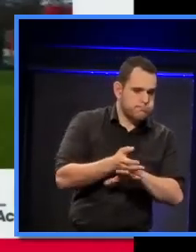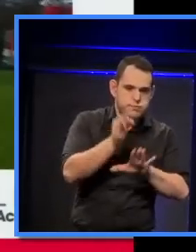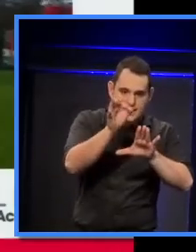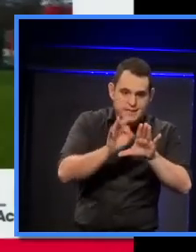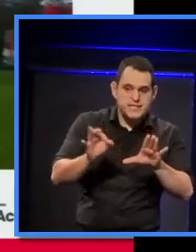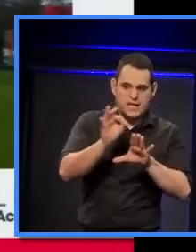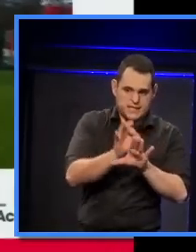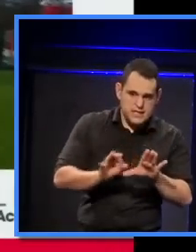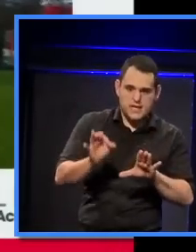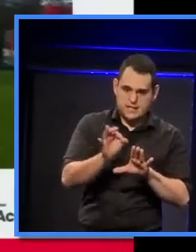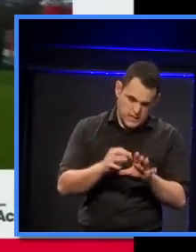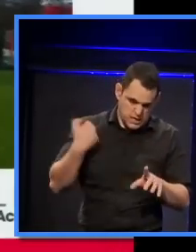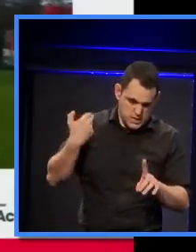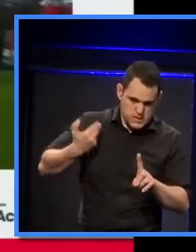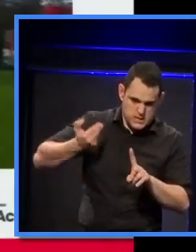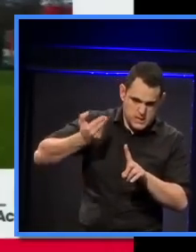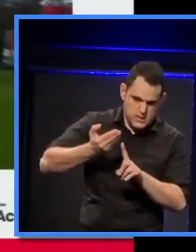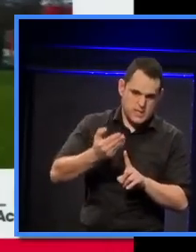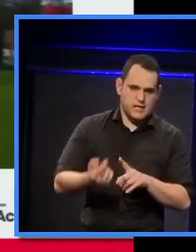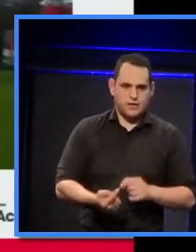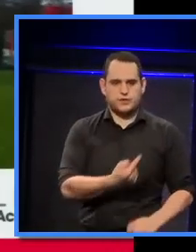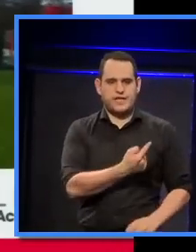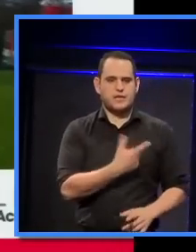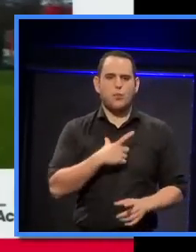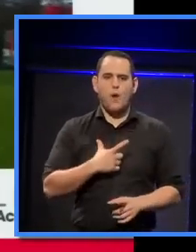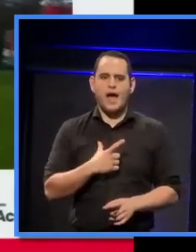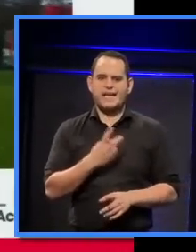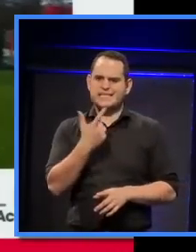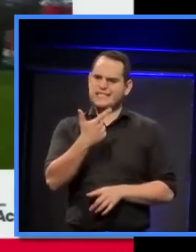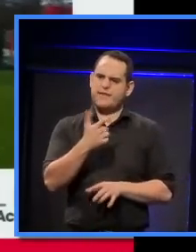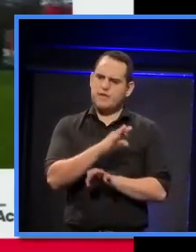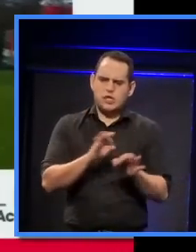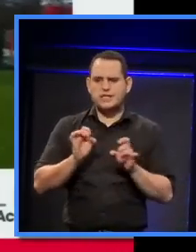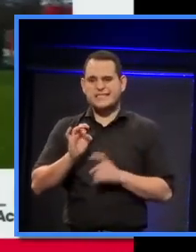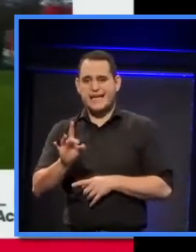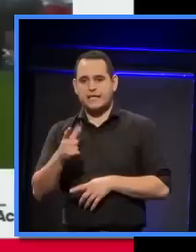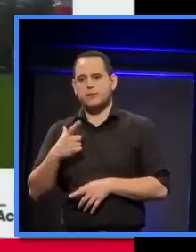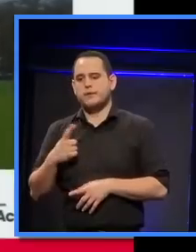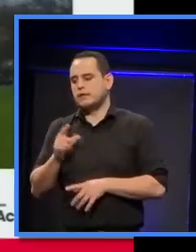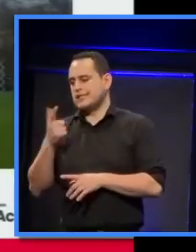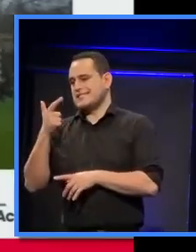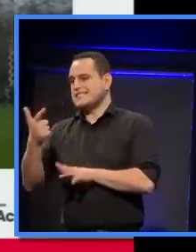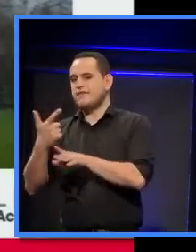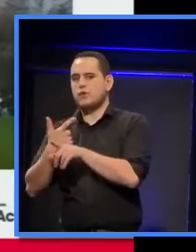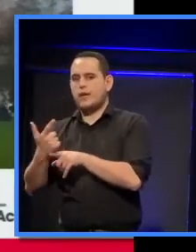arrived there after three weeks. So, if we could set that one going.